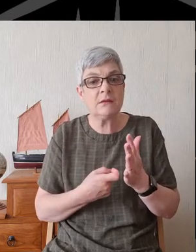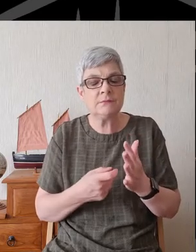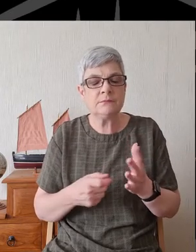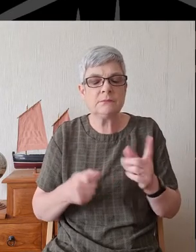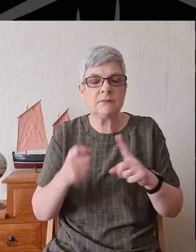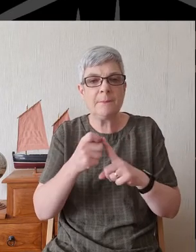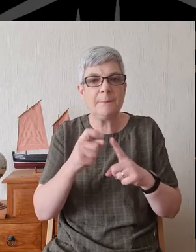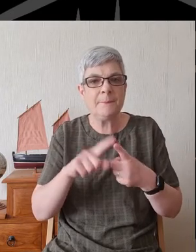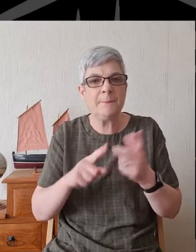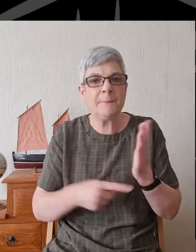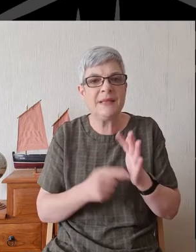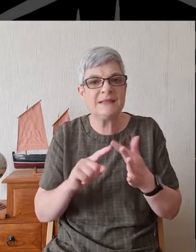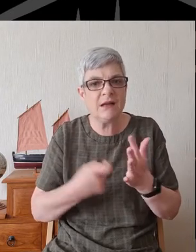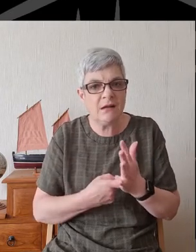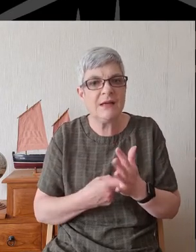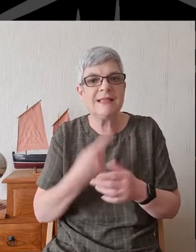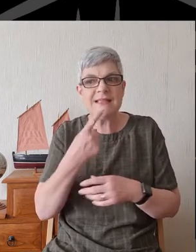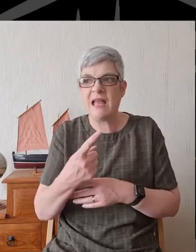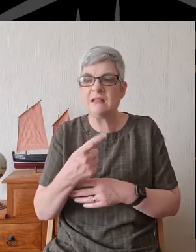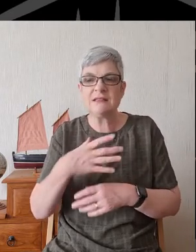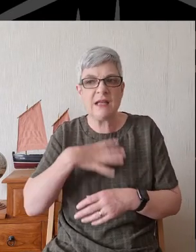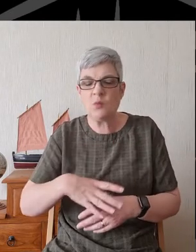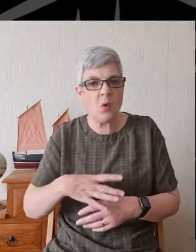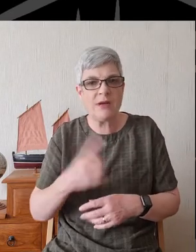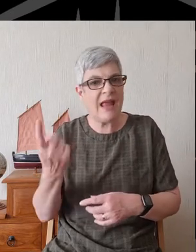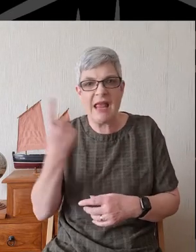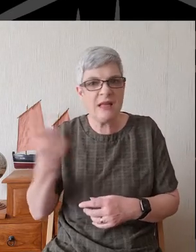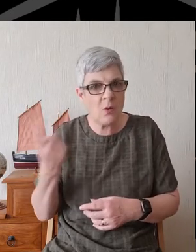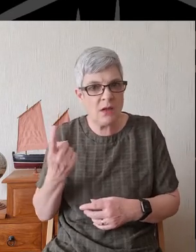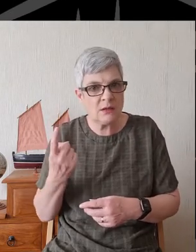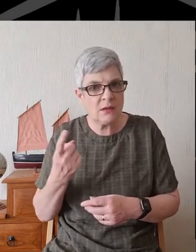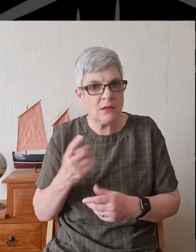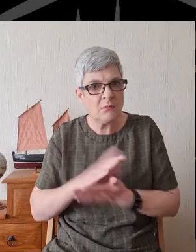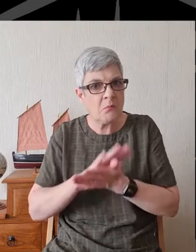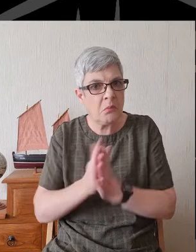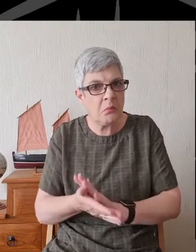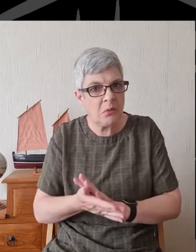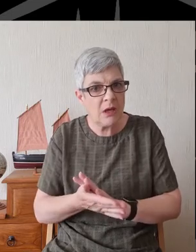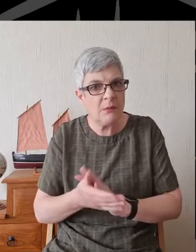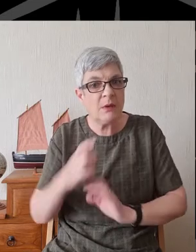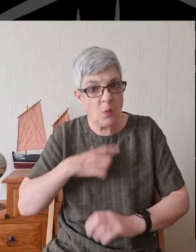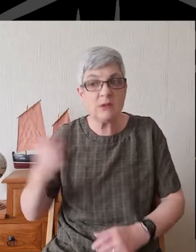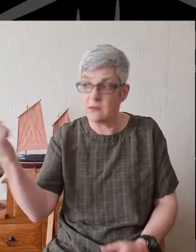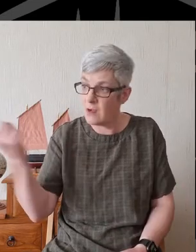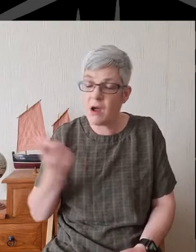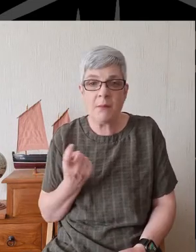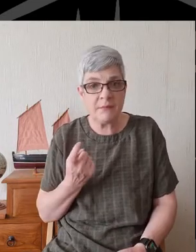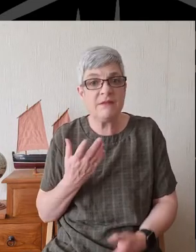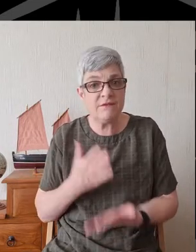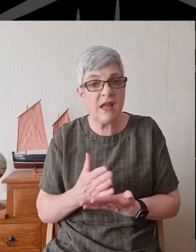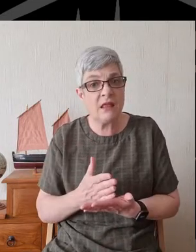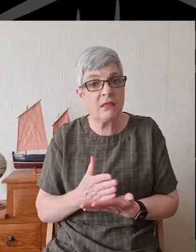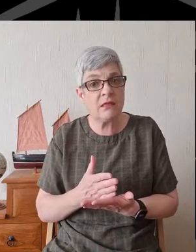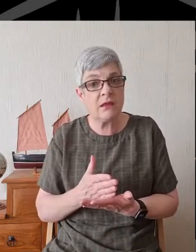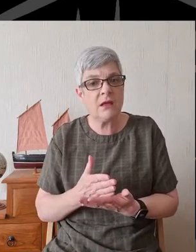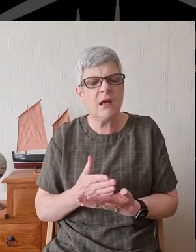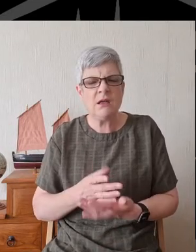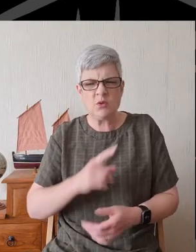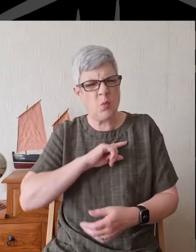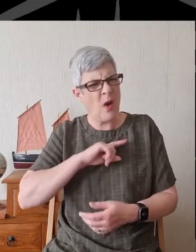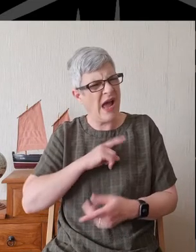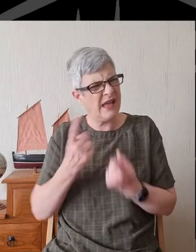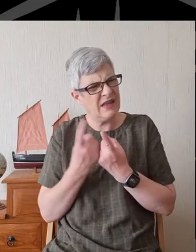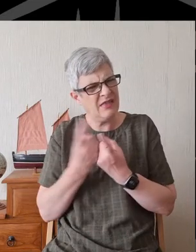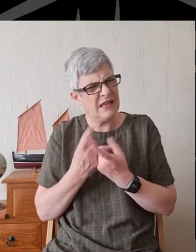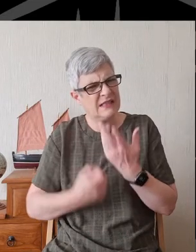perish, but everyone to come to Him in faith? So why do these things happen? Why are there